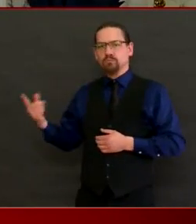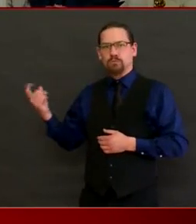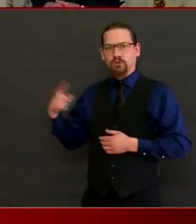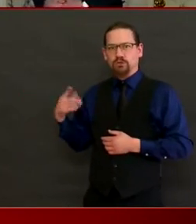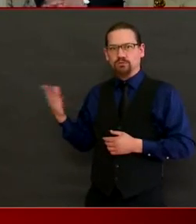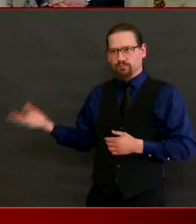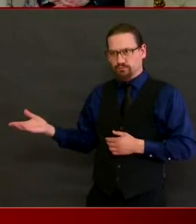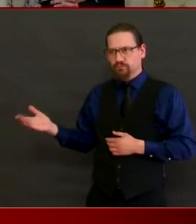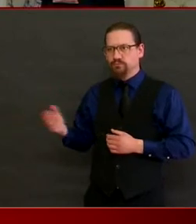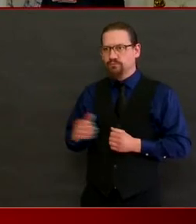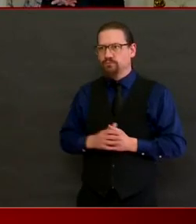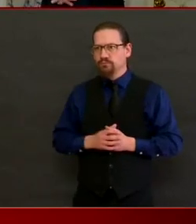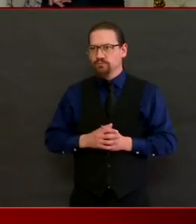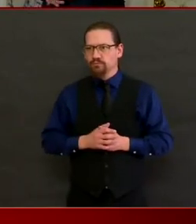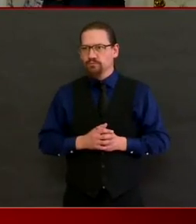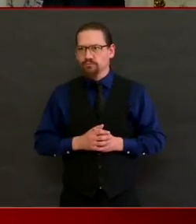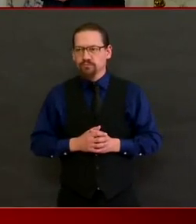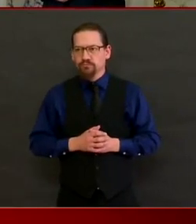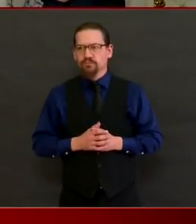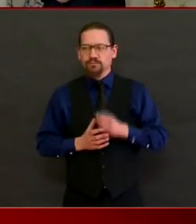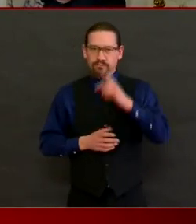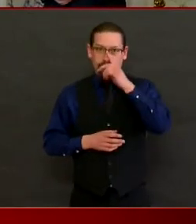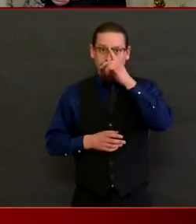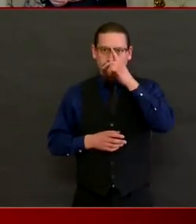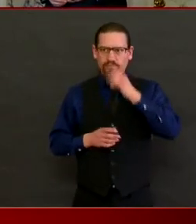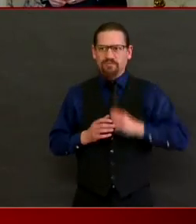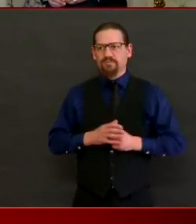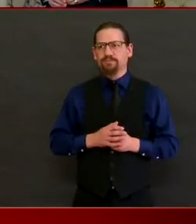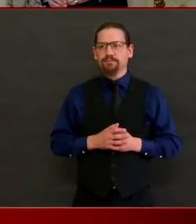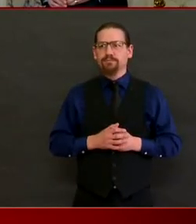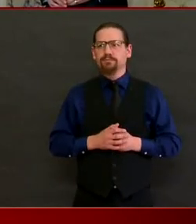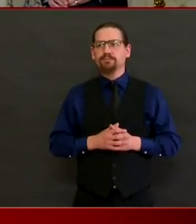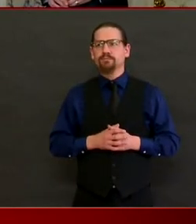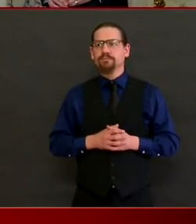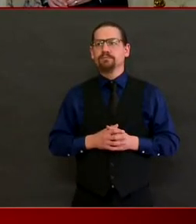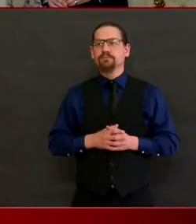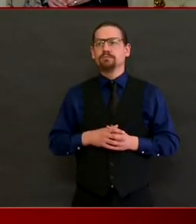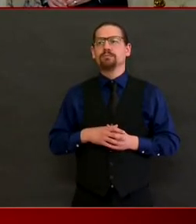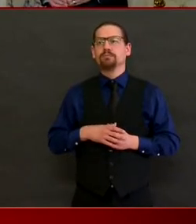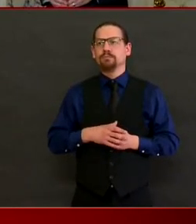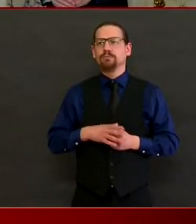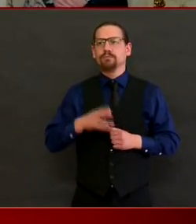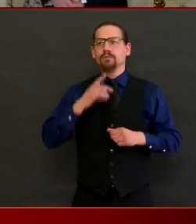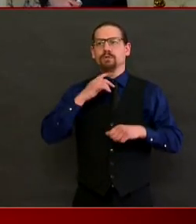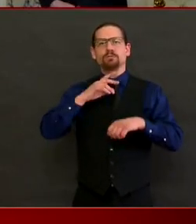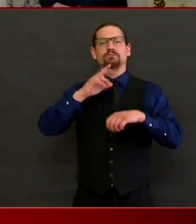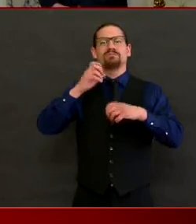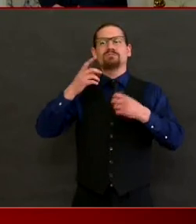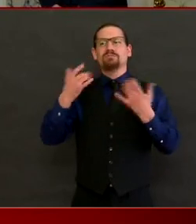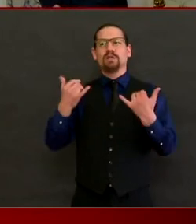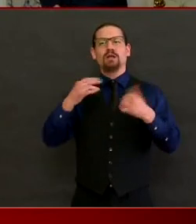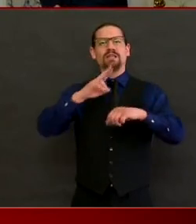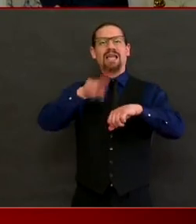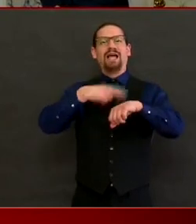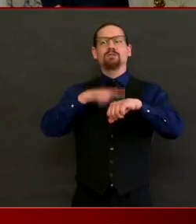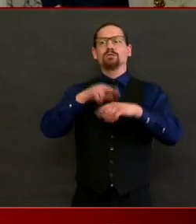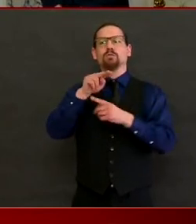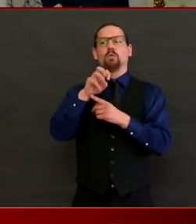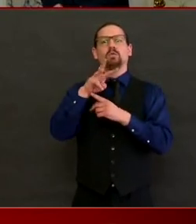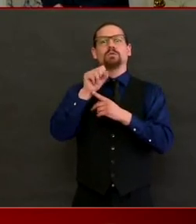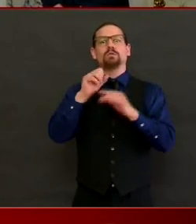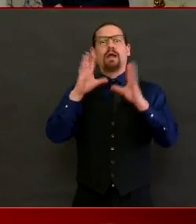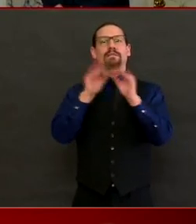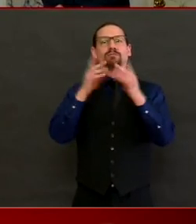Were you surprised to hear Rhode Island mentioned at the national news conference? And what is your reaction? It sounds like they are very concerned about our state.